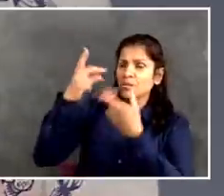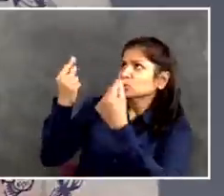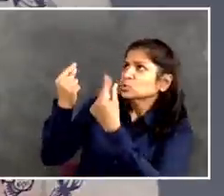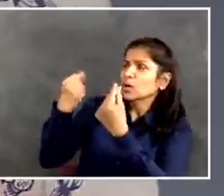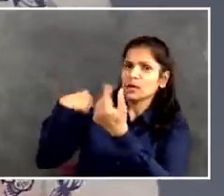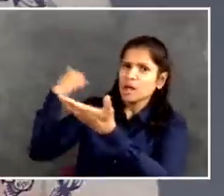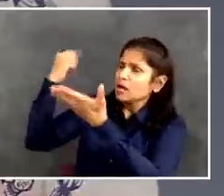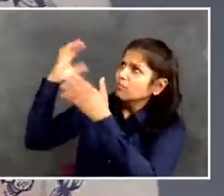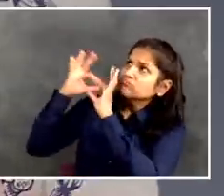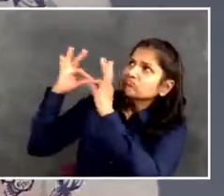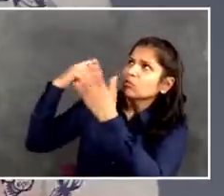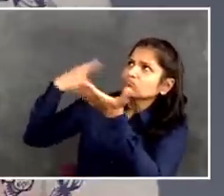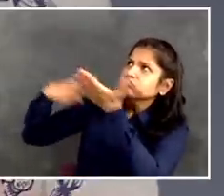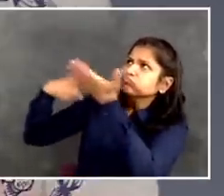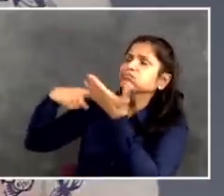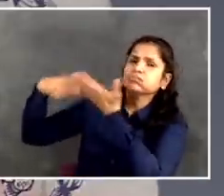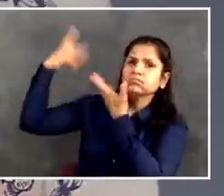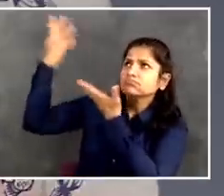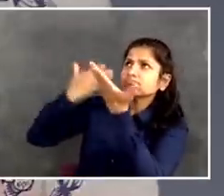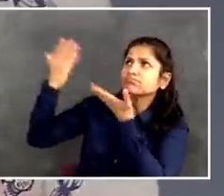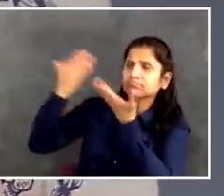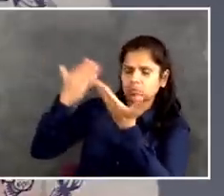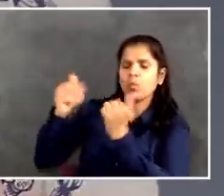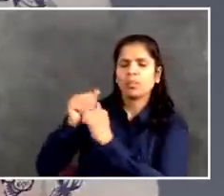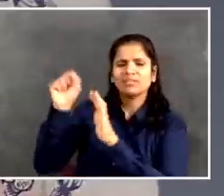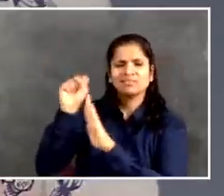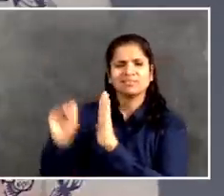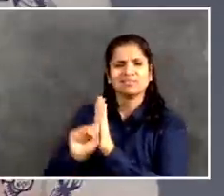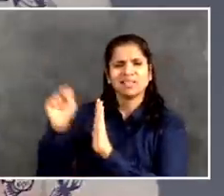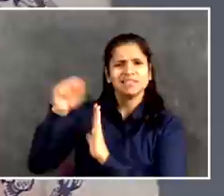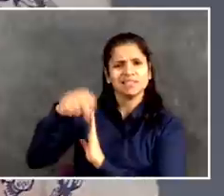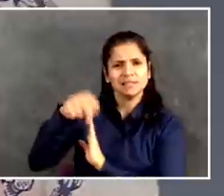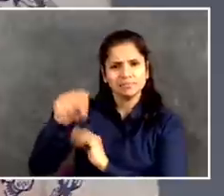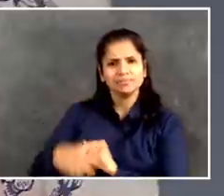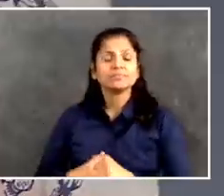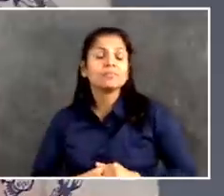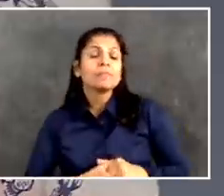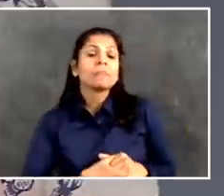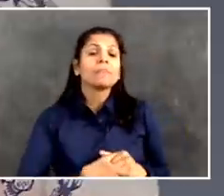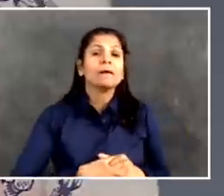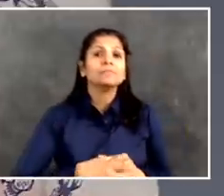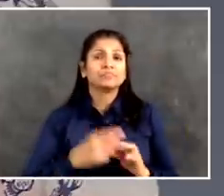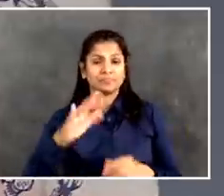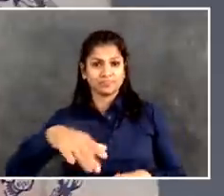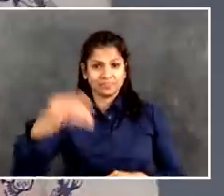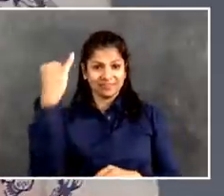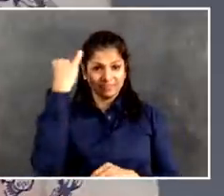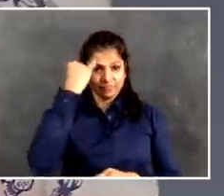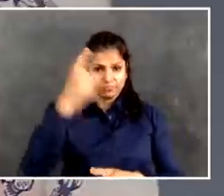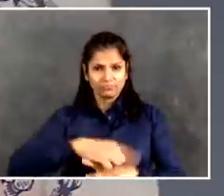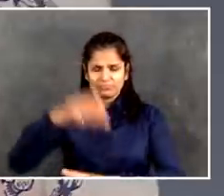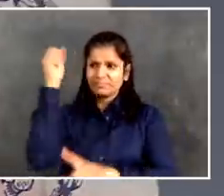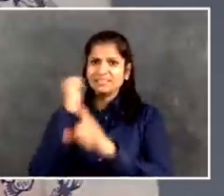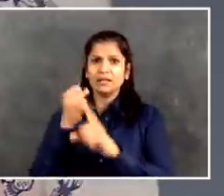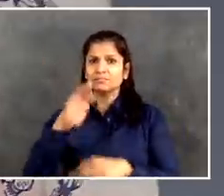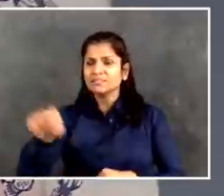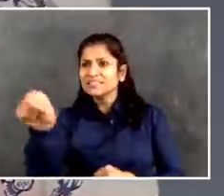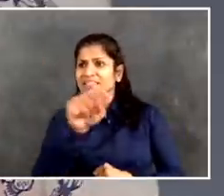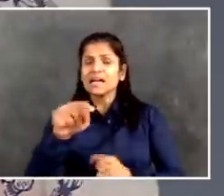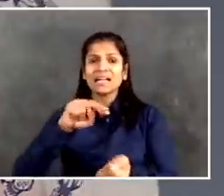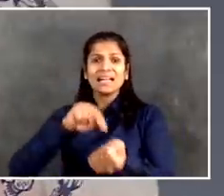It's just, if there's a need, we're going to do everything we can within the resources we have to fulfill the need and protect people.